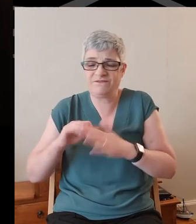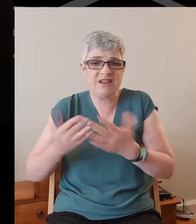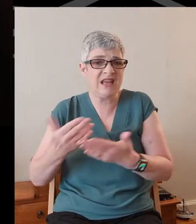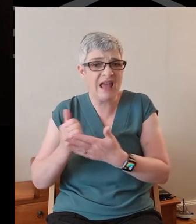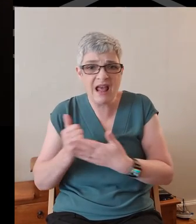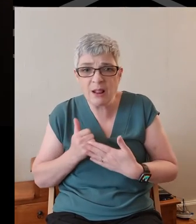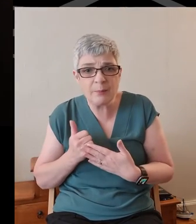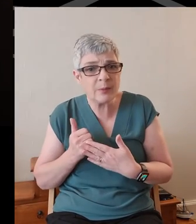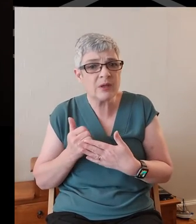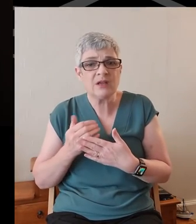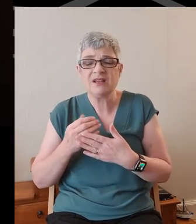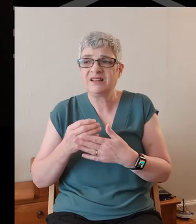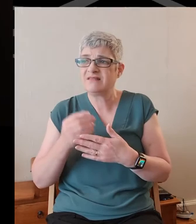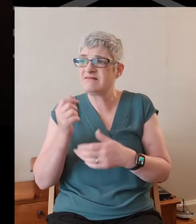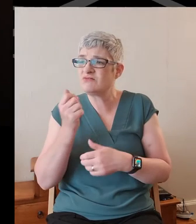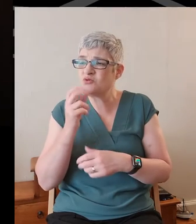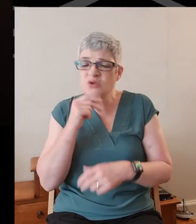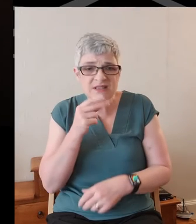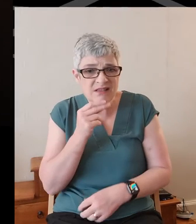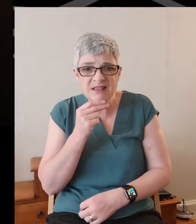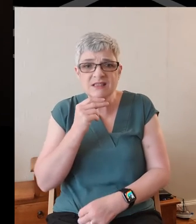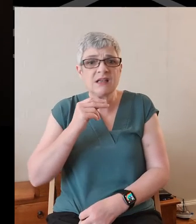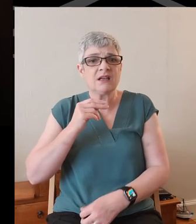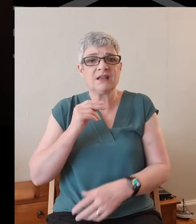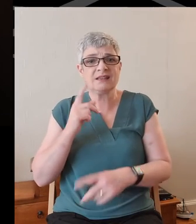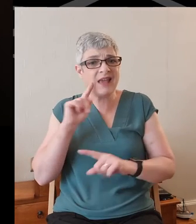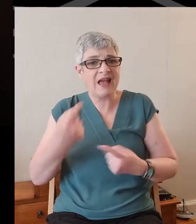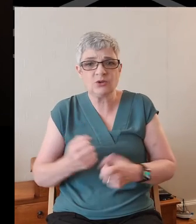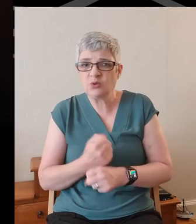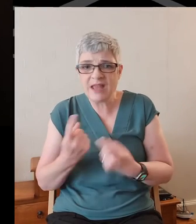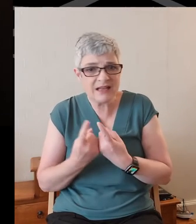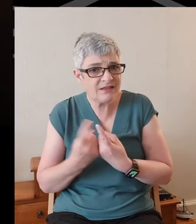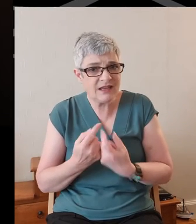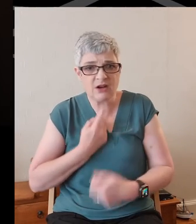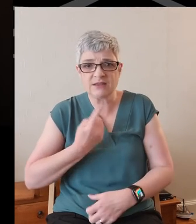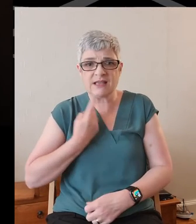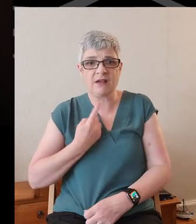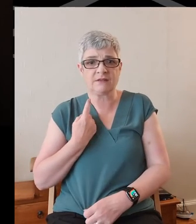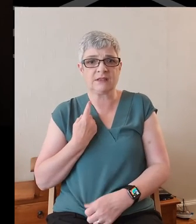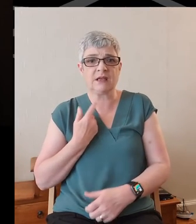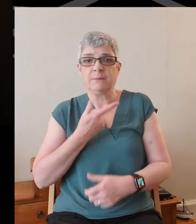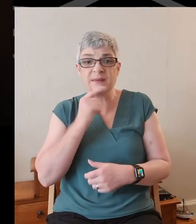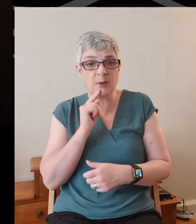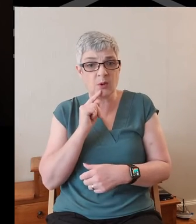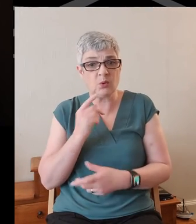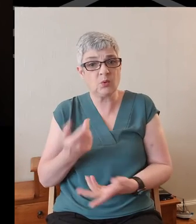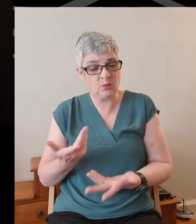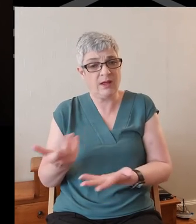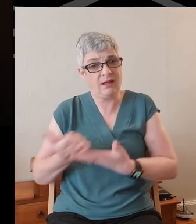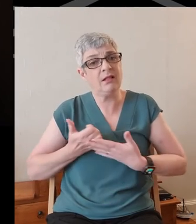and not able to do anything for ourselves, there are folks who stepped in.